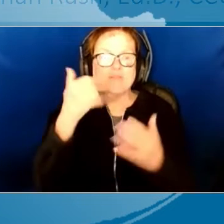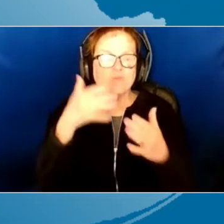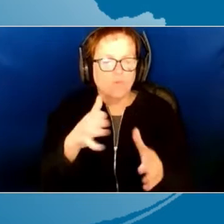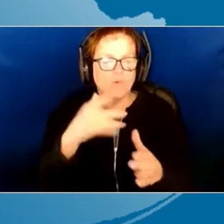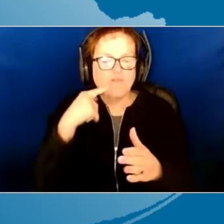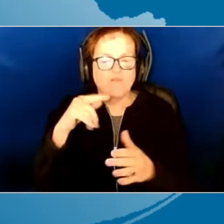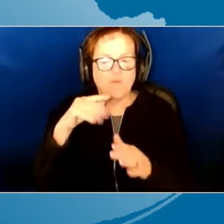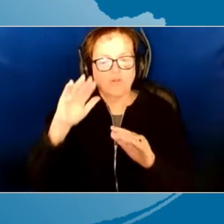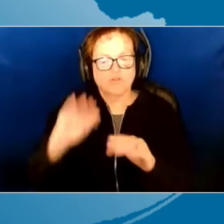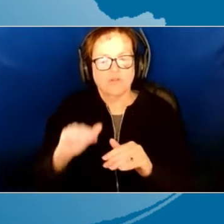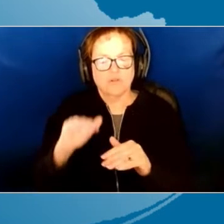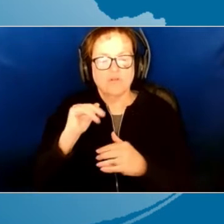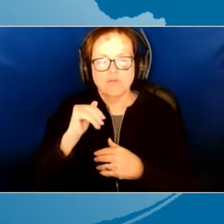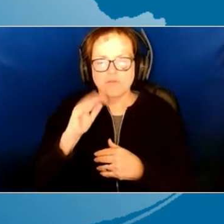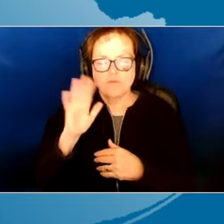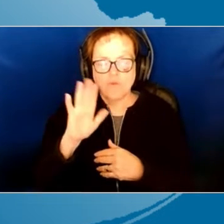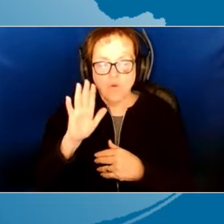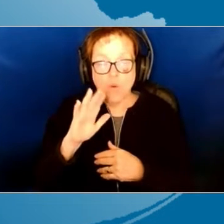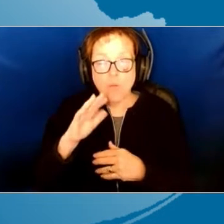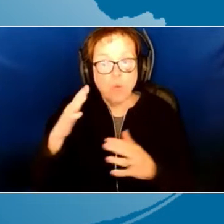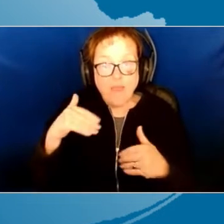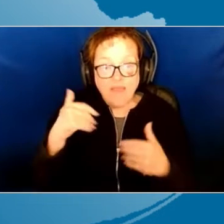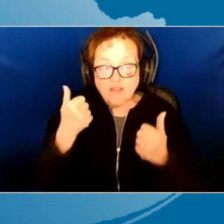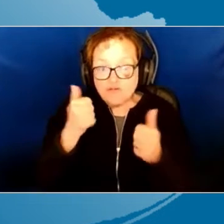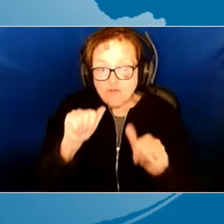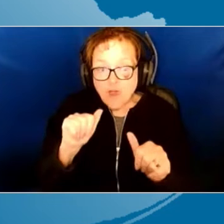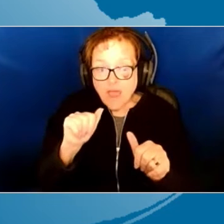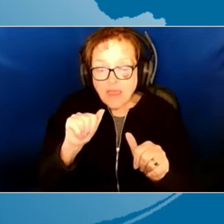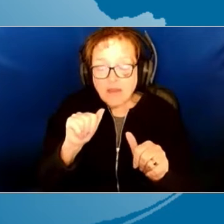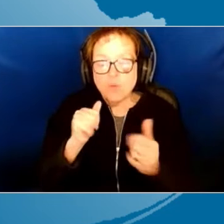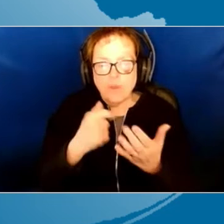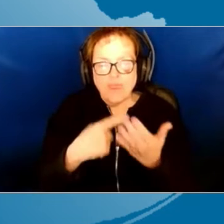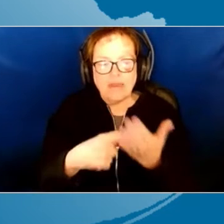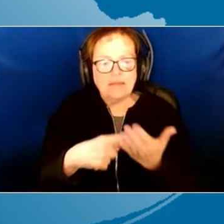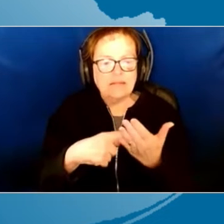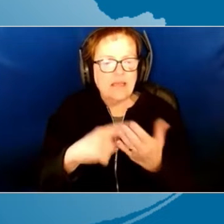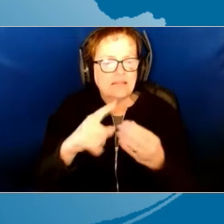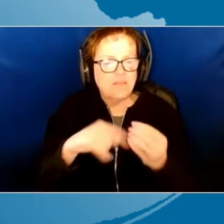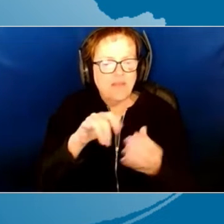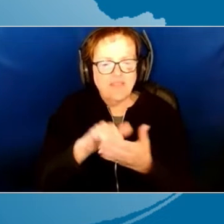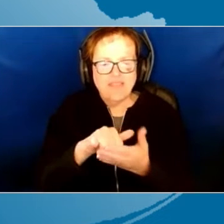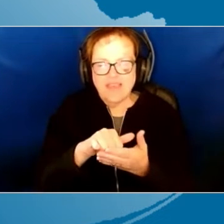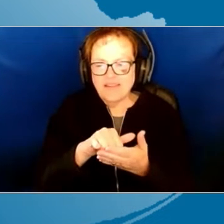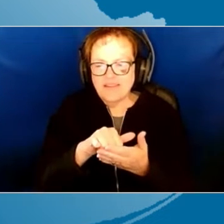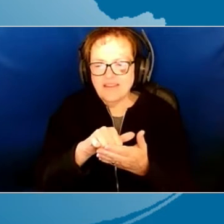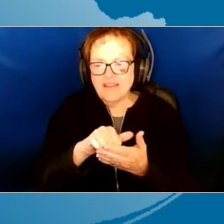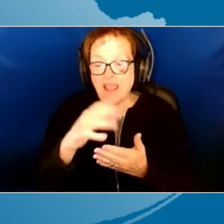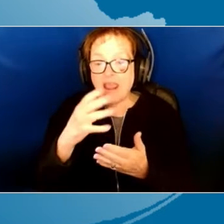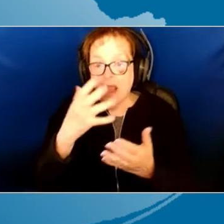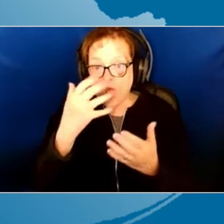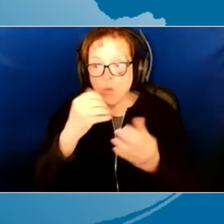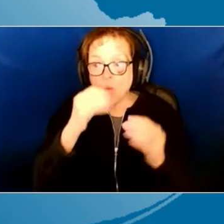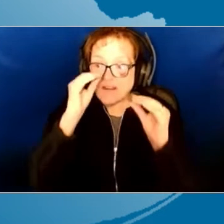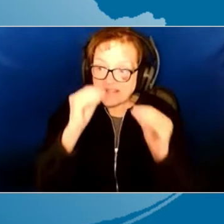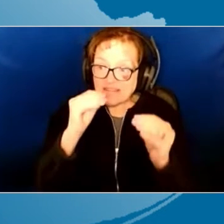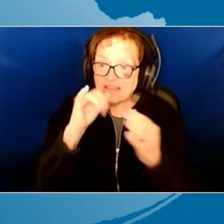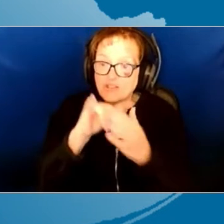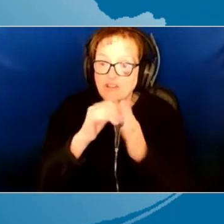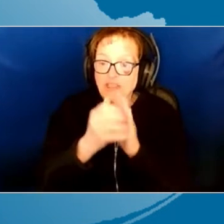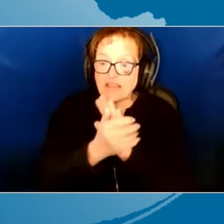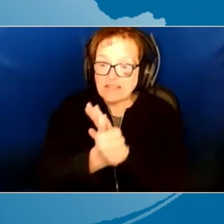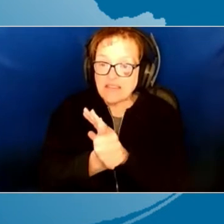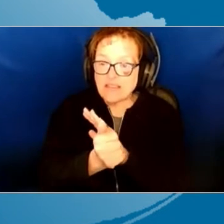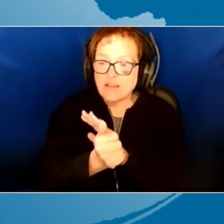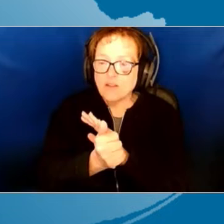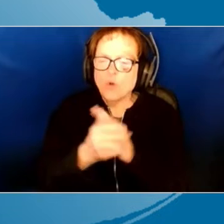But if we haven't done it yet, we have an opportunity to reflect on it and see, I want to teach that skill to the caregiver. All right,